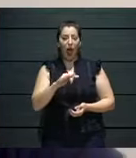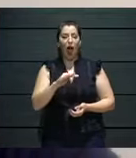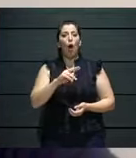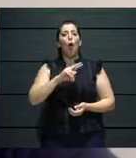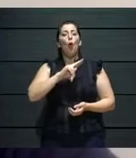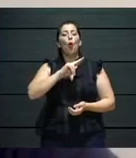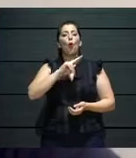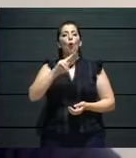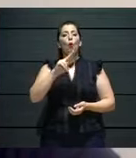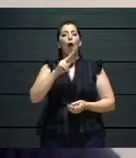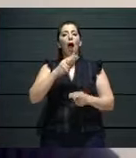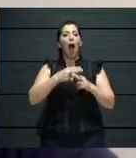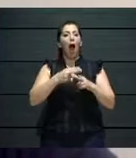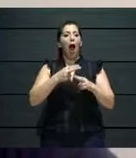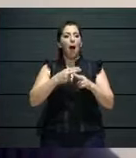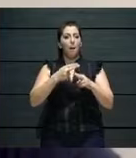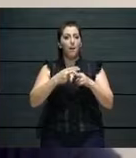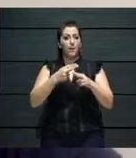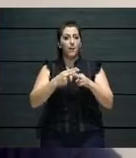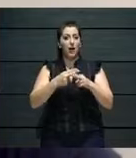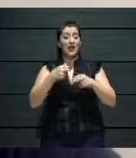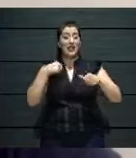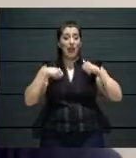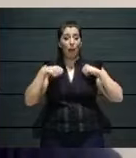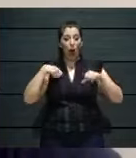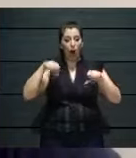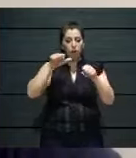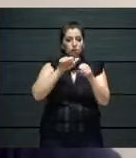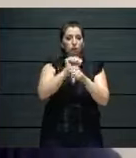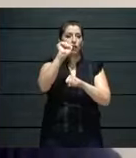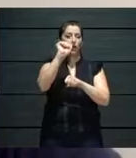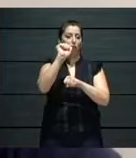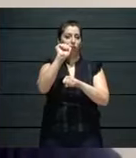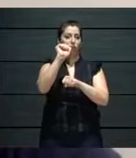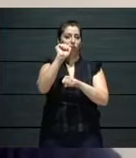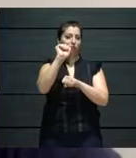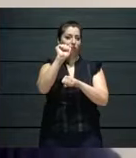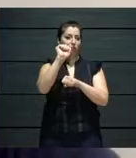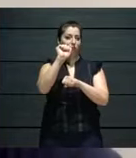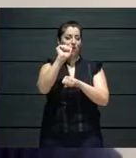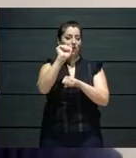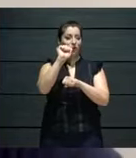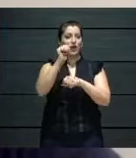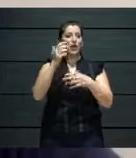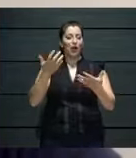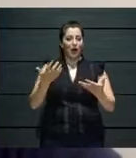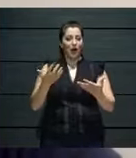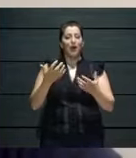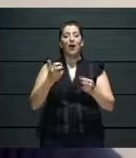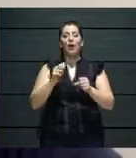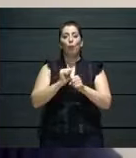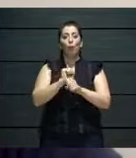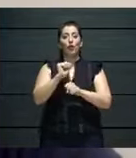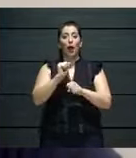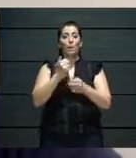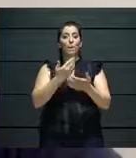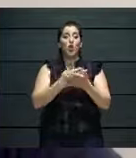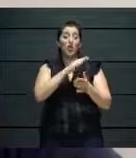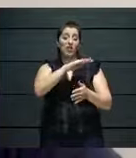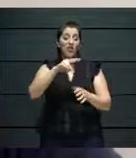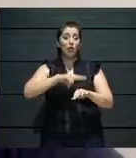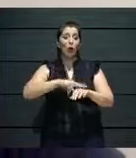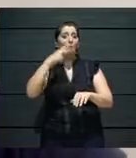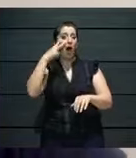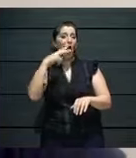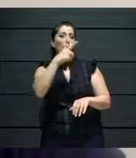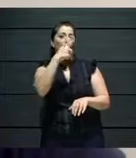Because all the registrations we made were not made for an audience, actually. They were made for us, or programmers, to see what we're up